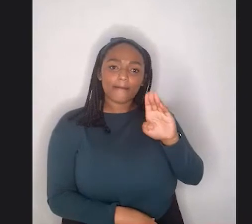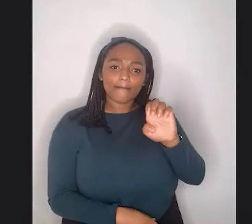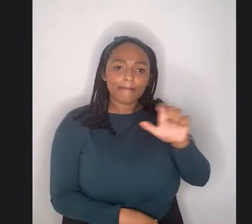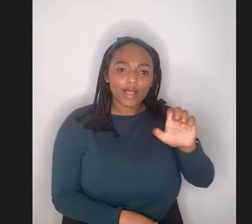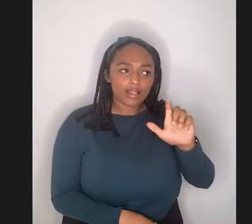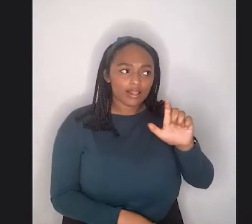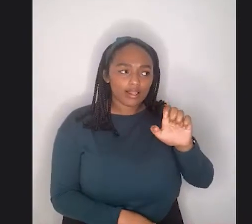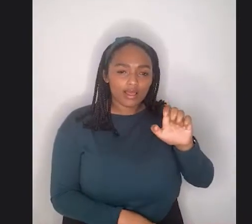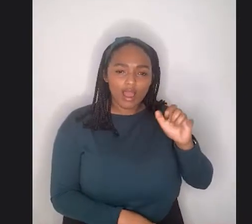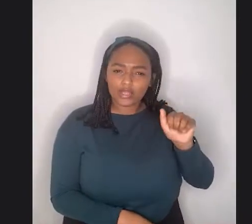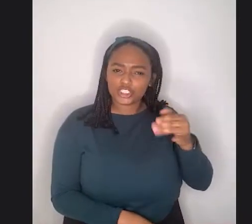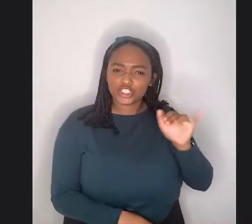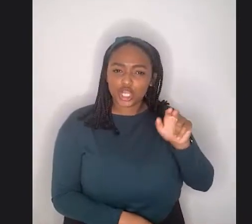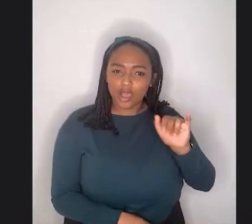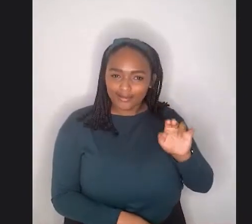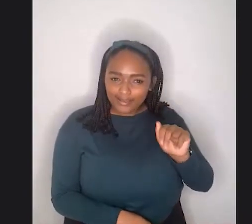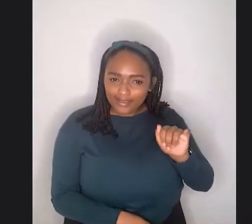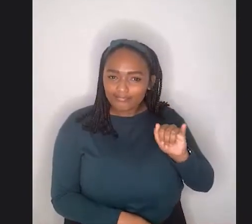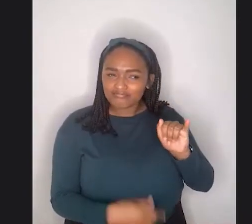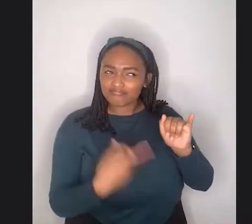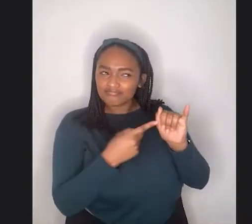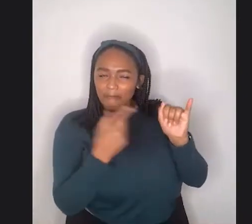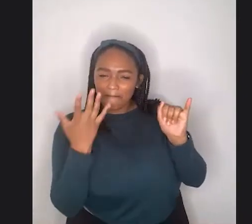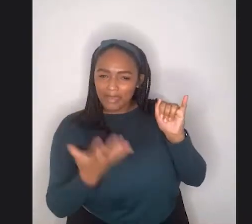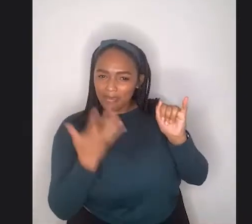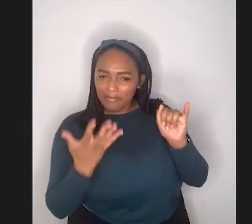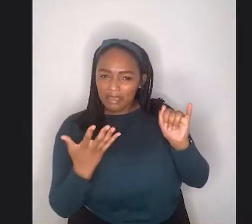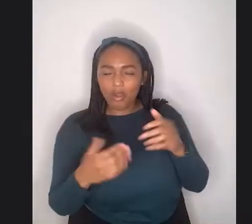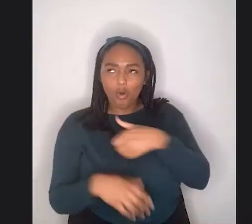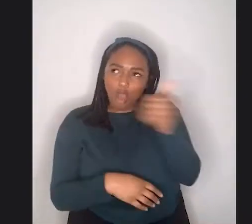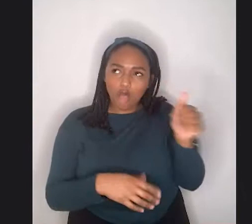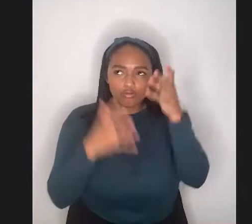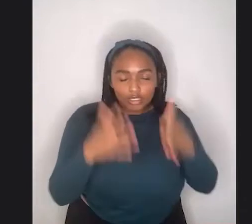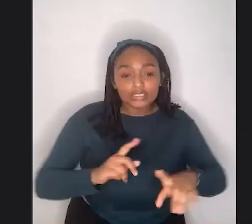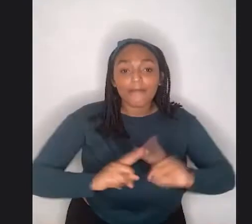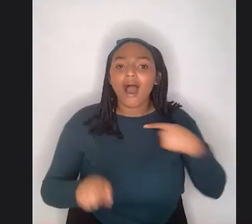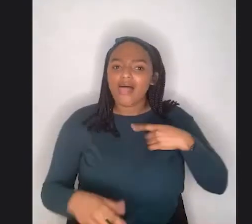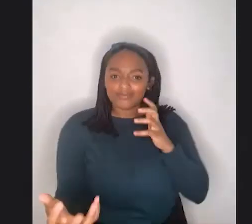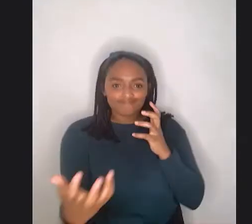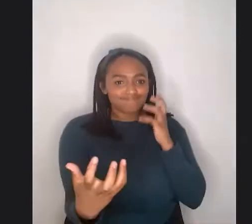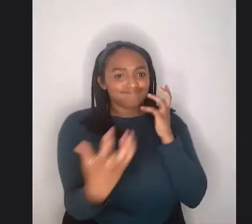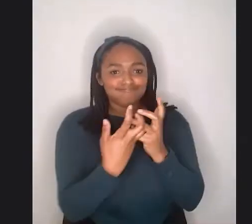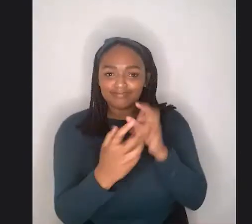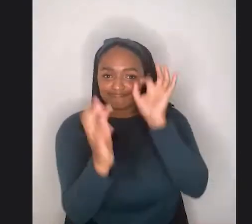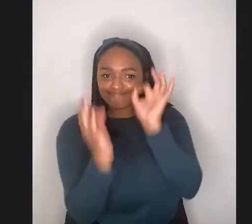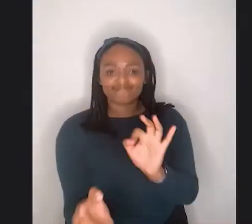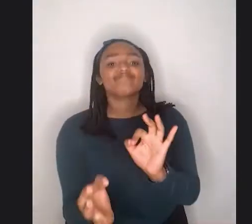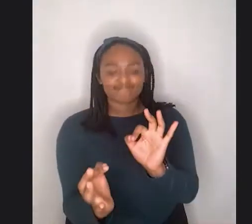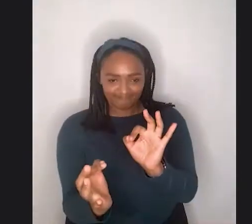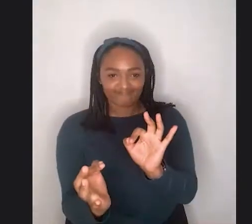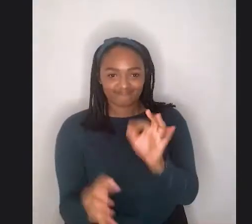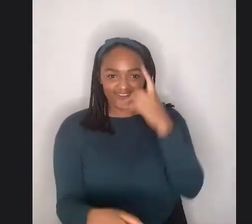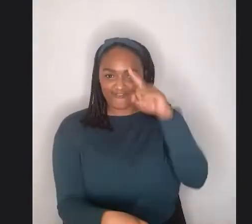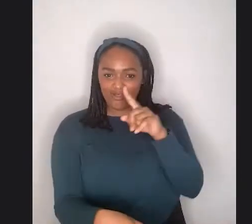one, but, um, yeah. And I just thought it was so fitting for me to have curves become her as kind of like a